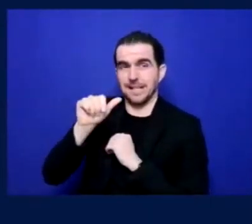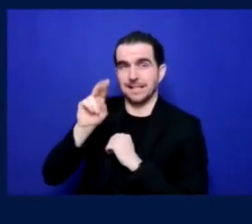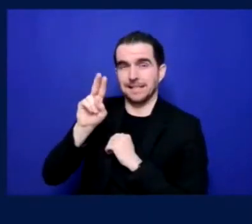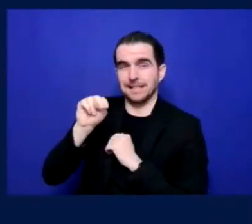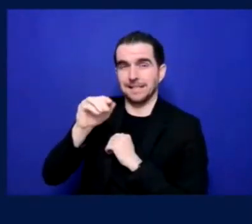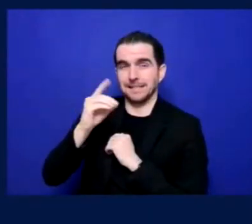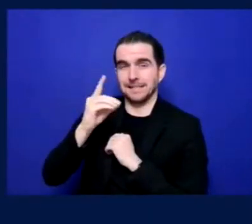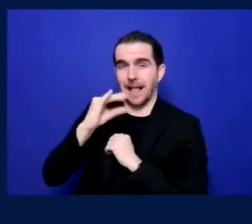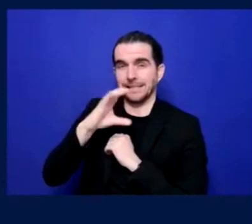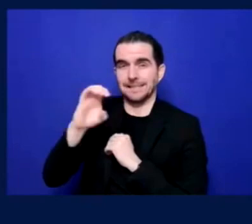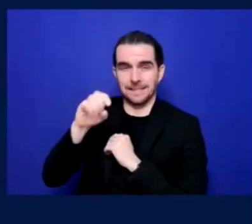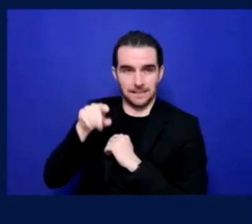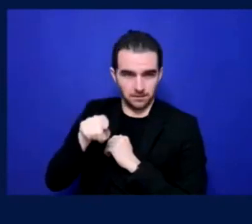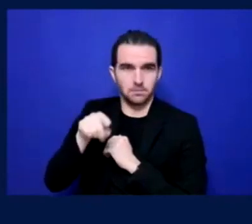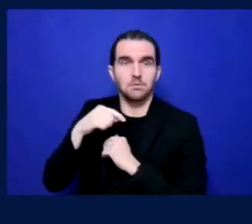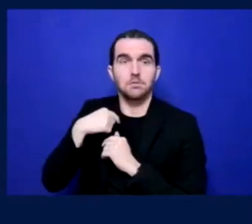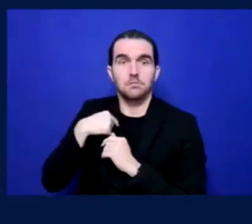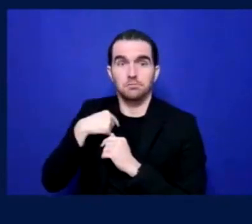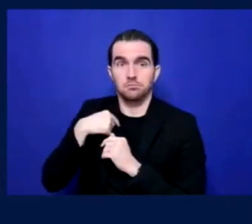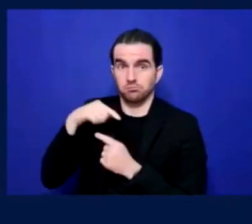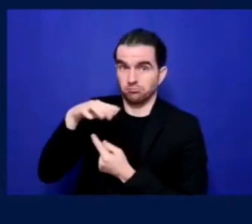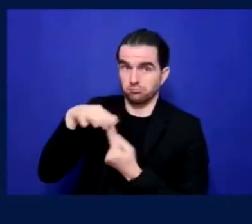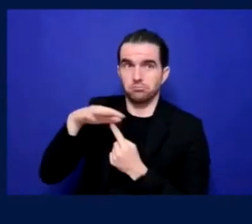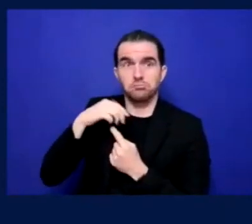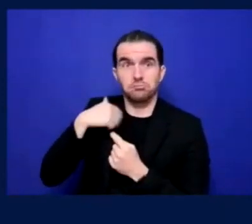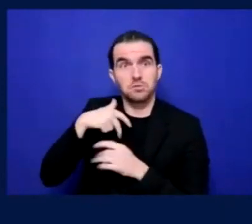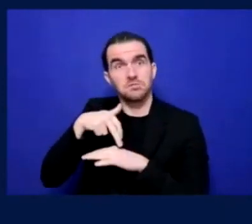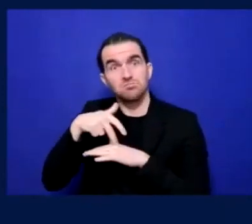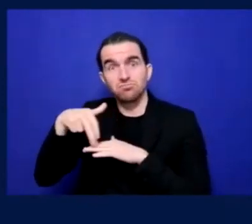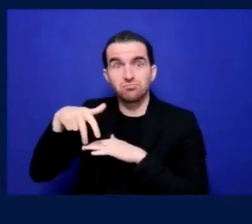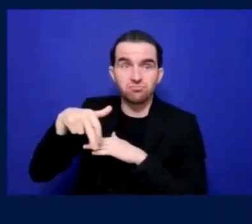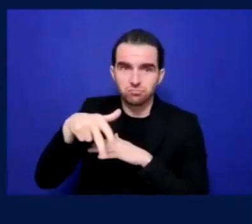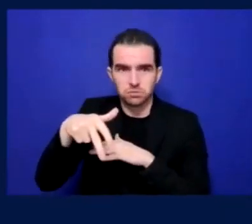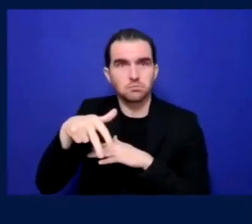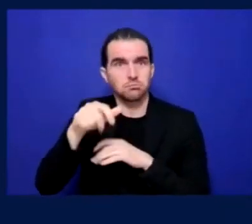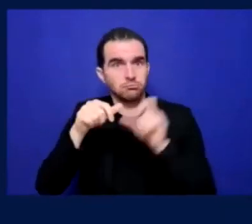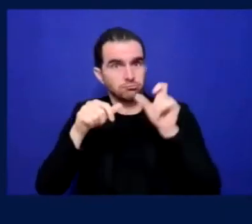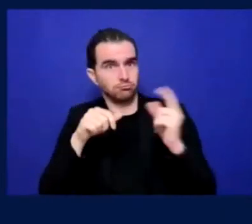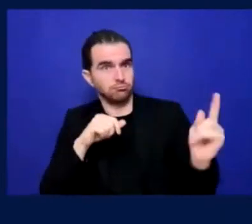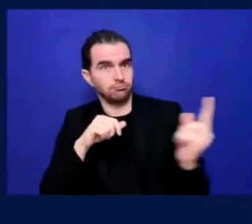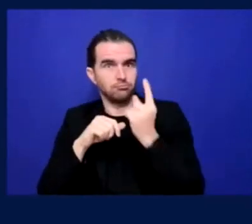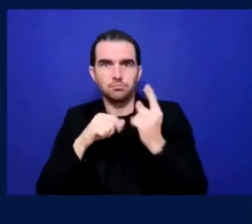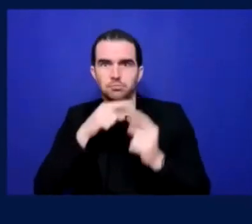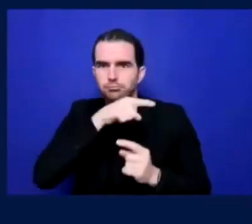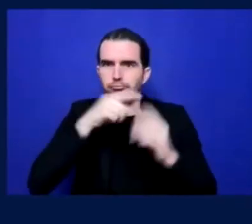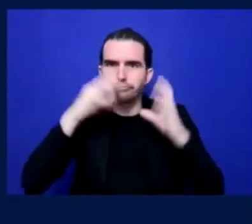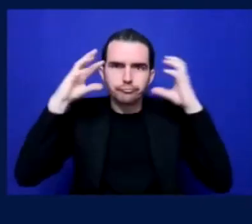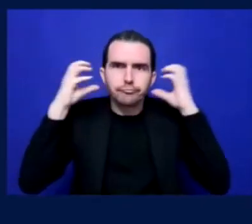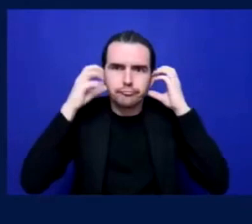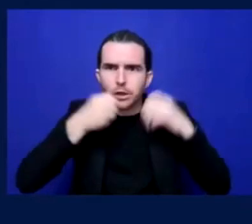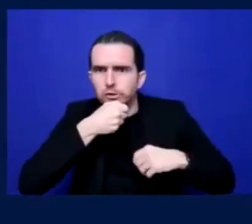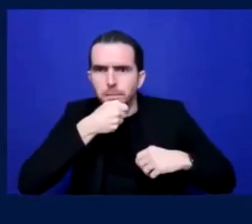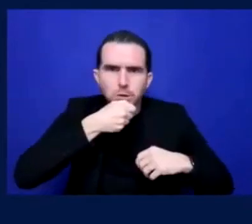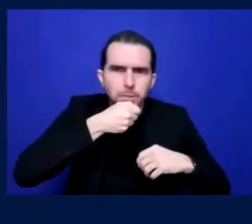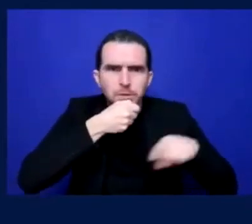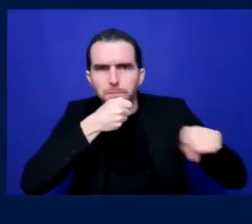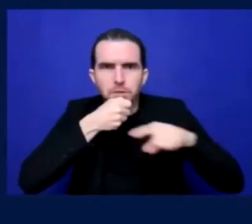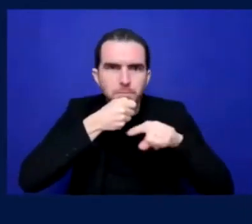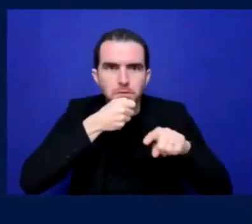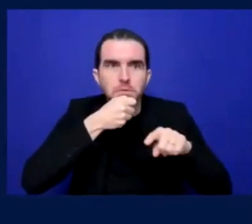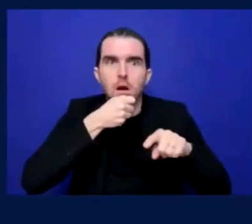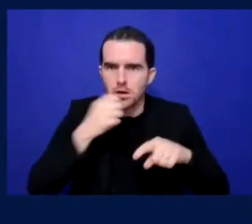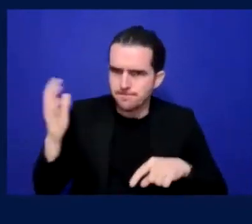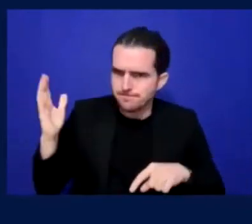Um, but I think have knowing that that service is available, um, is probably